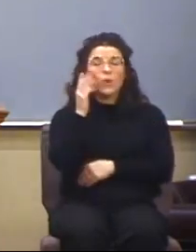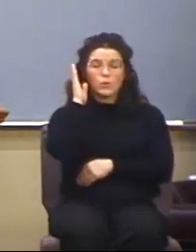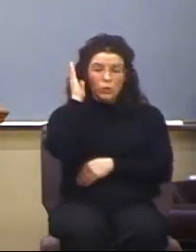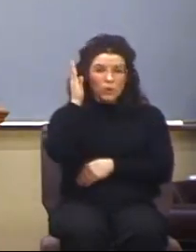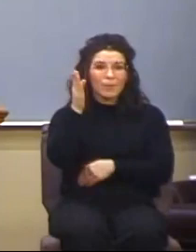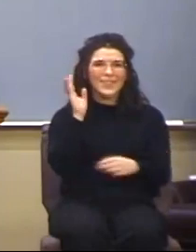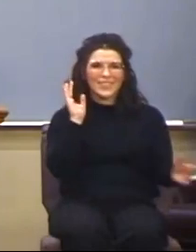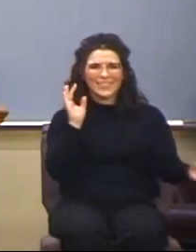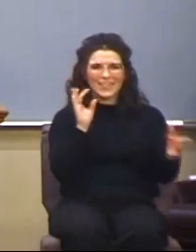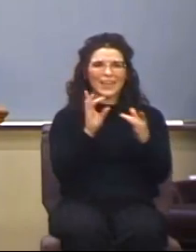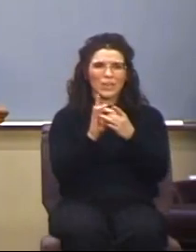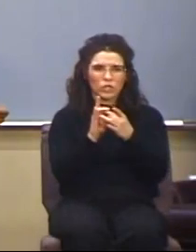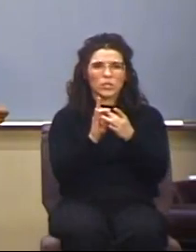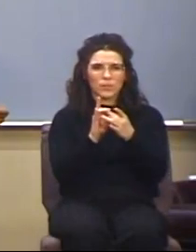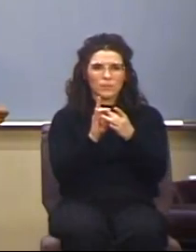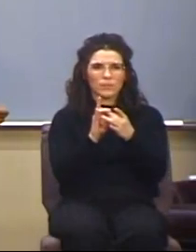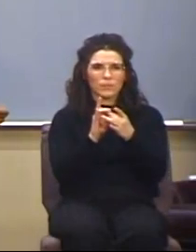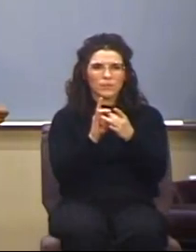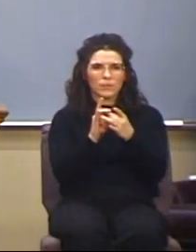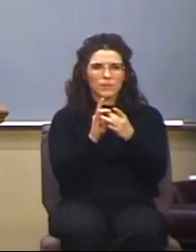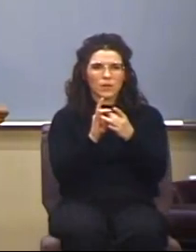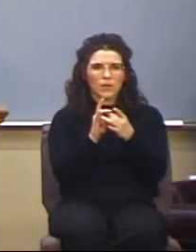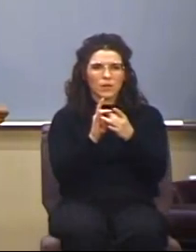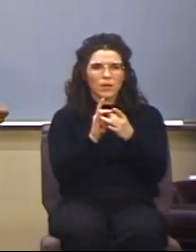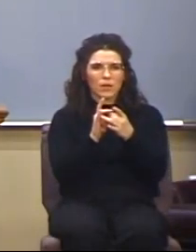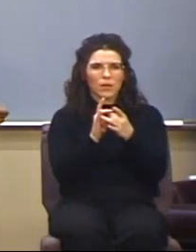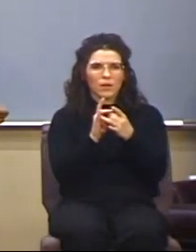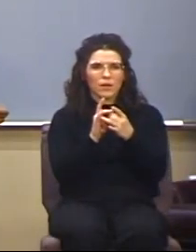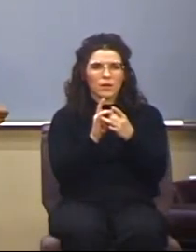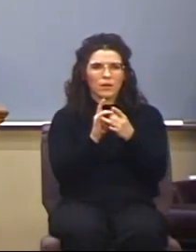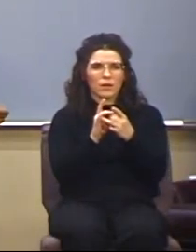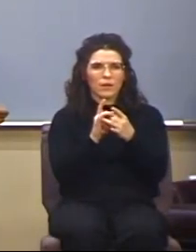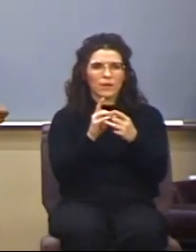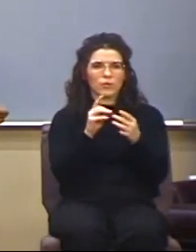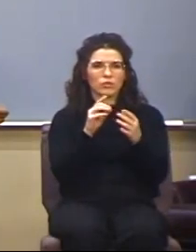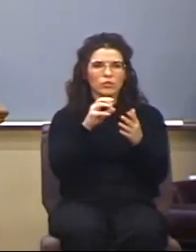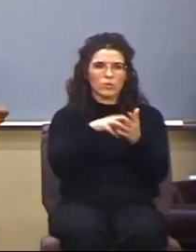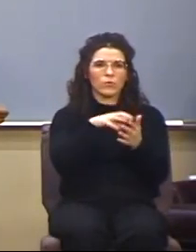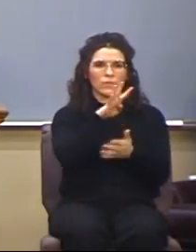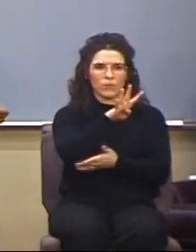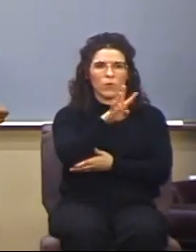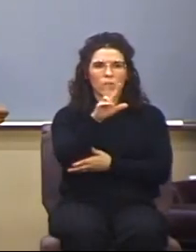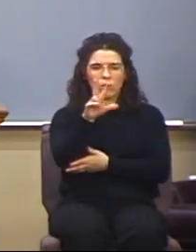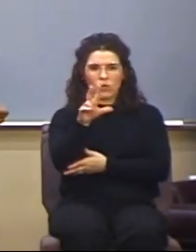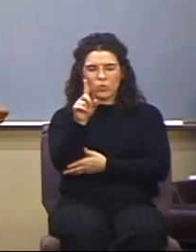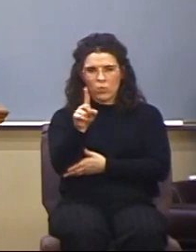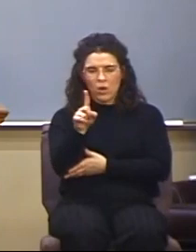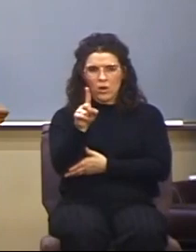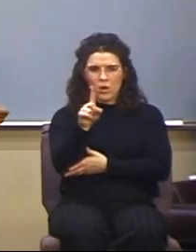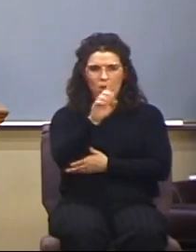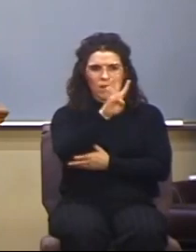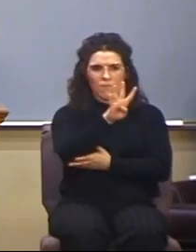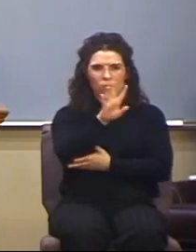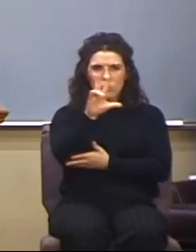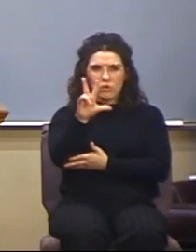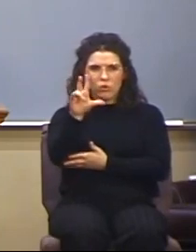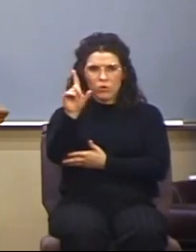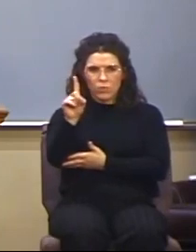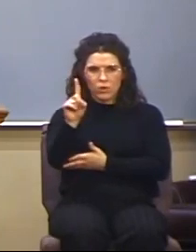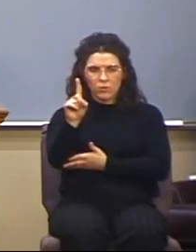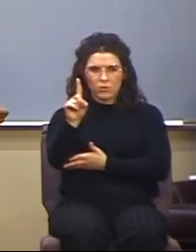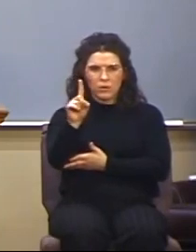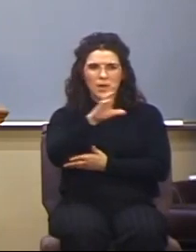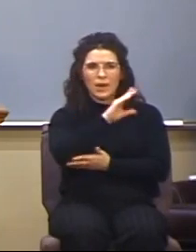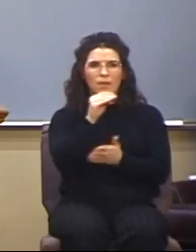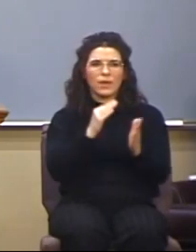correlation. If you turn over, or, well, drop down to verse 31. On chapter 4, verse 31. And when they had prayed, the place